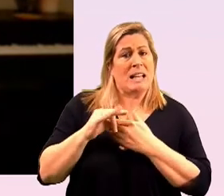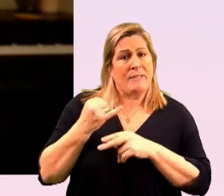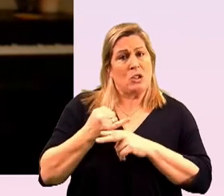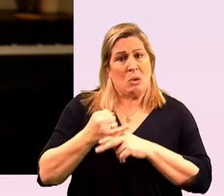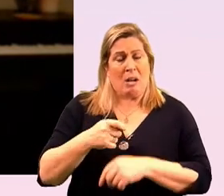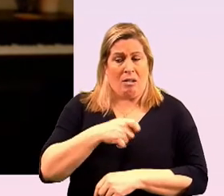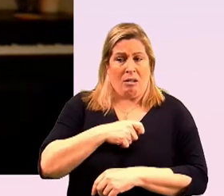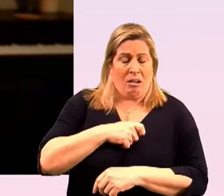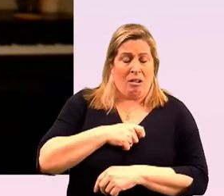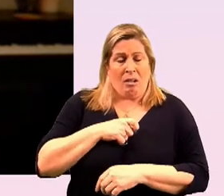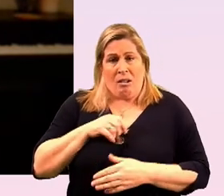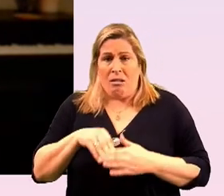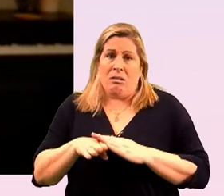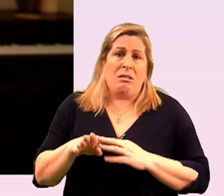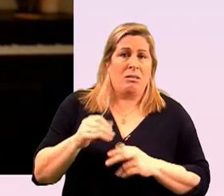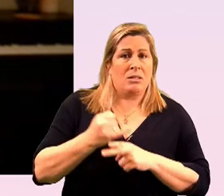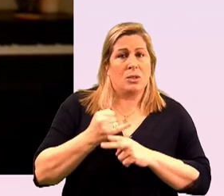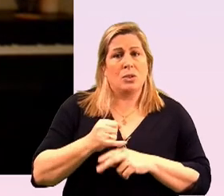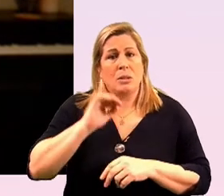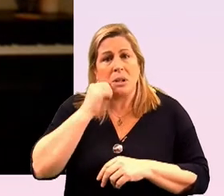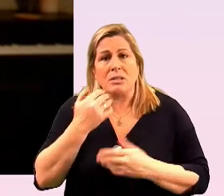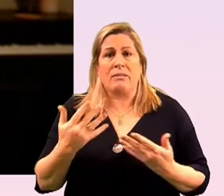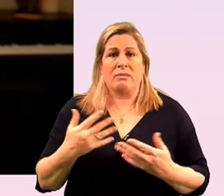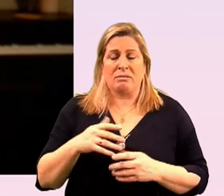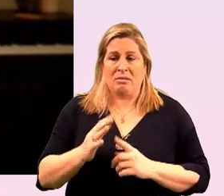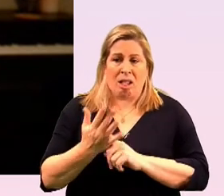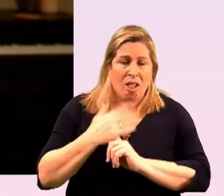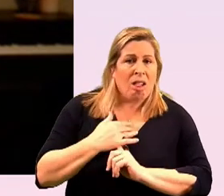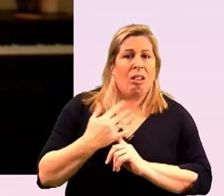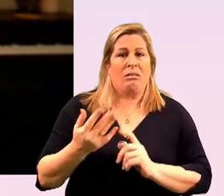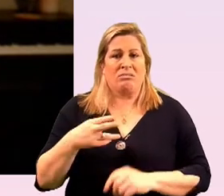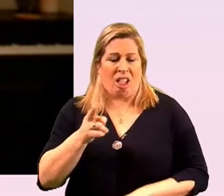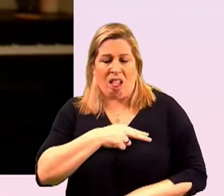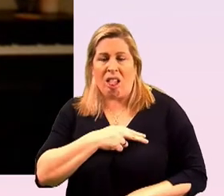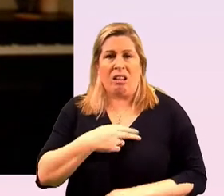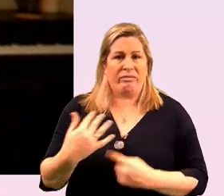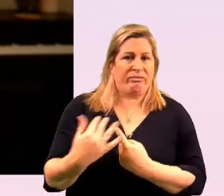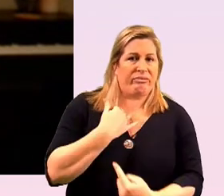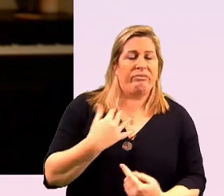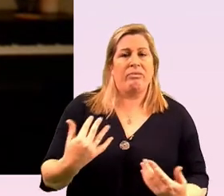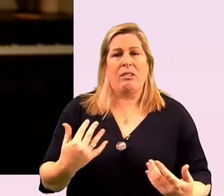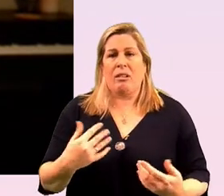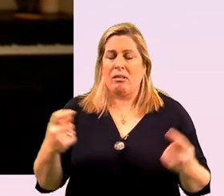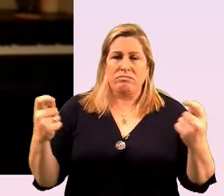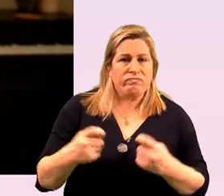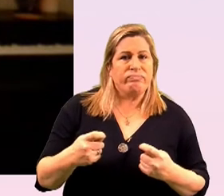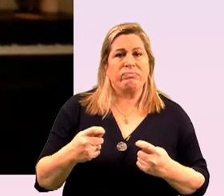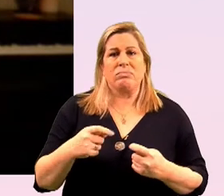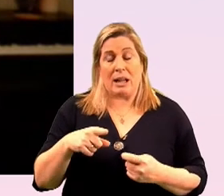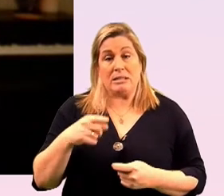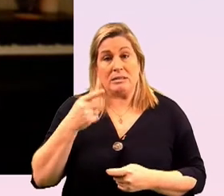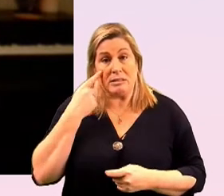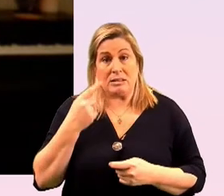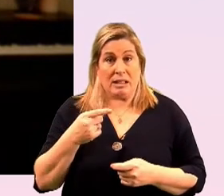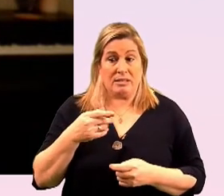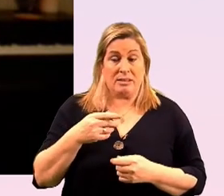going to school because of discrimination persecution being misgendered misnamed whatever it might have been and to see that disappear but